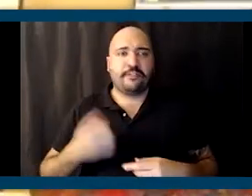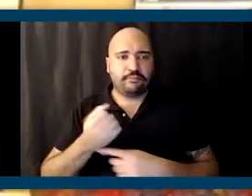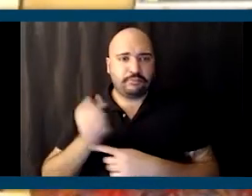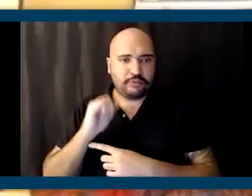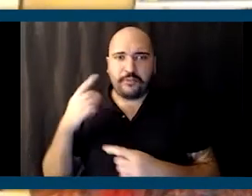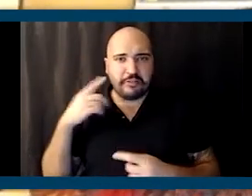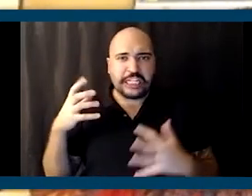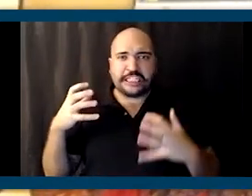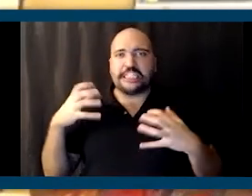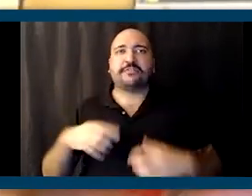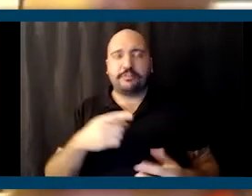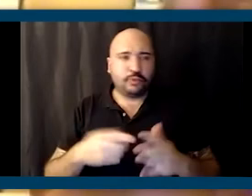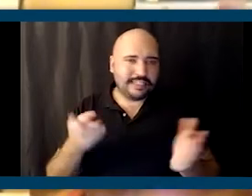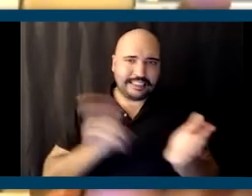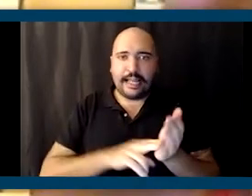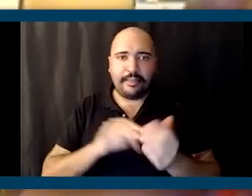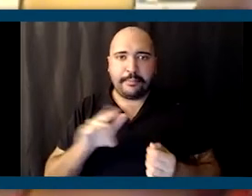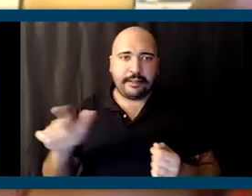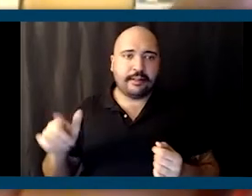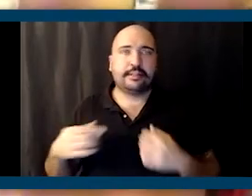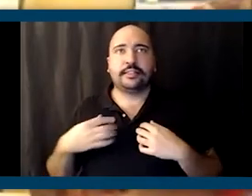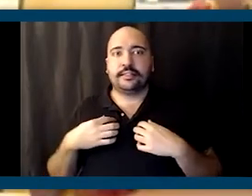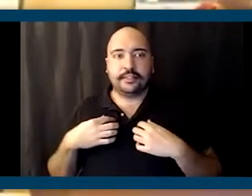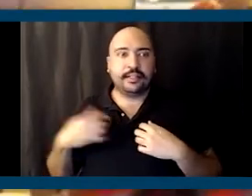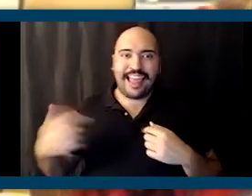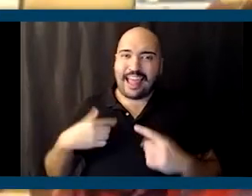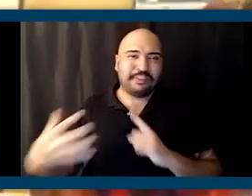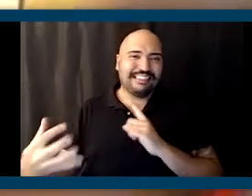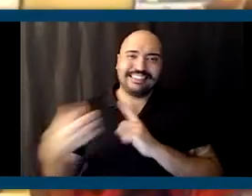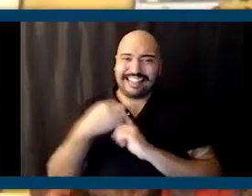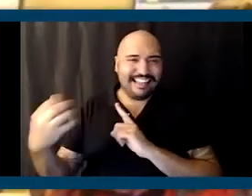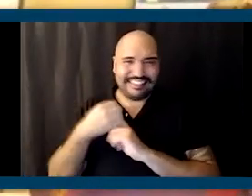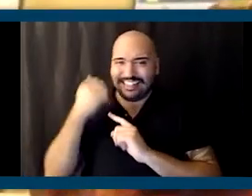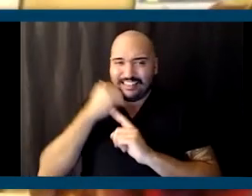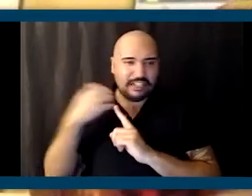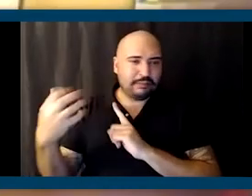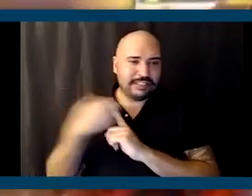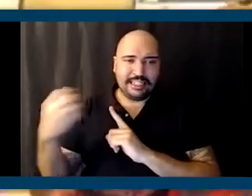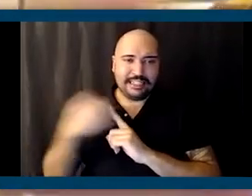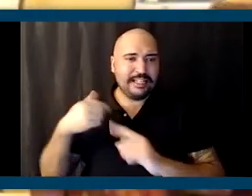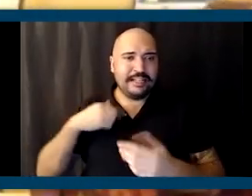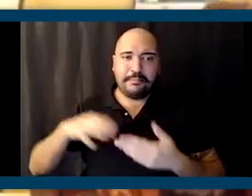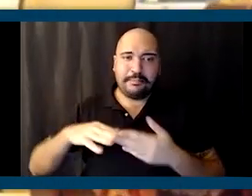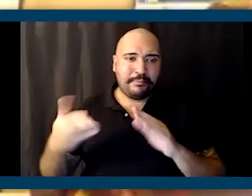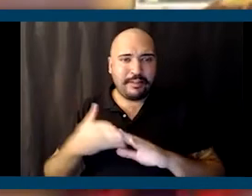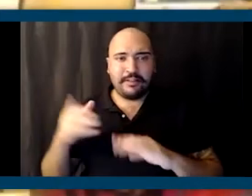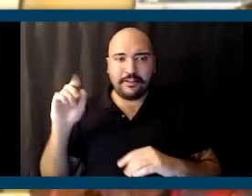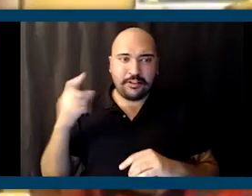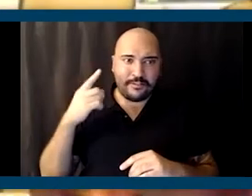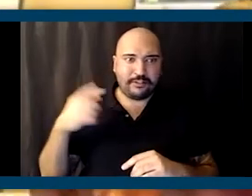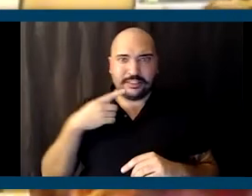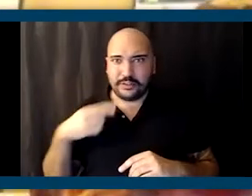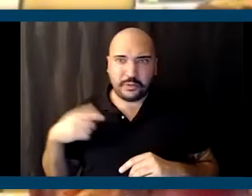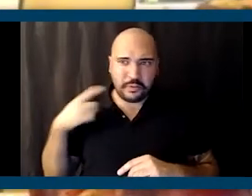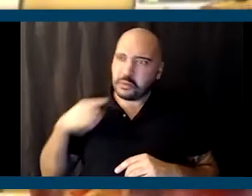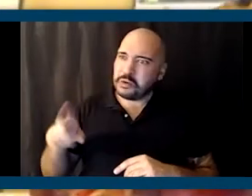sign that bill. But I tell people, and I was attacked. I mean, every day I was attacked. that I became, the governor told me, say, they think you Darth